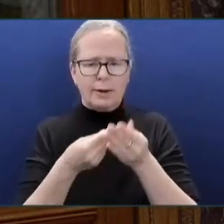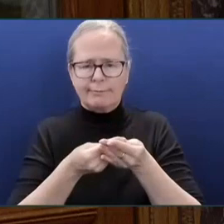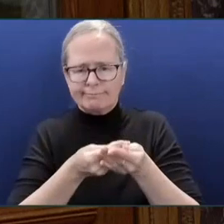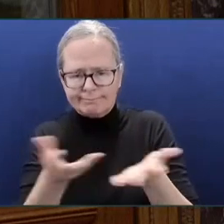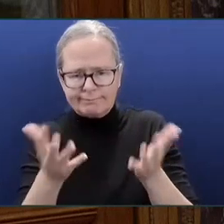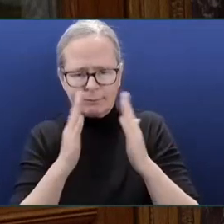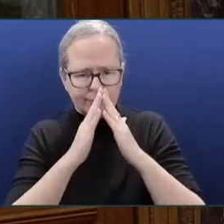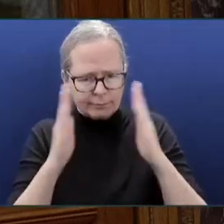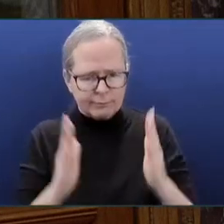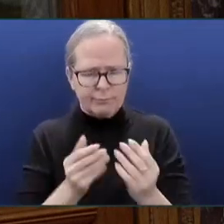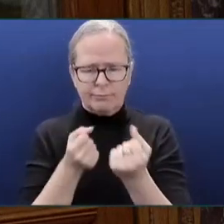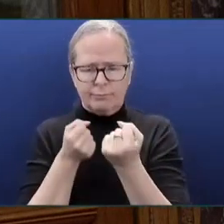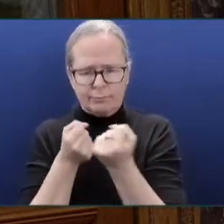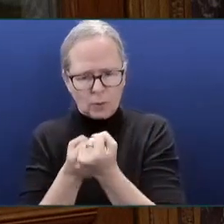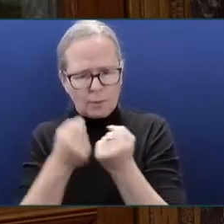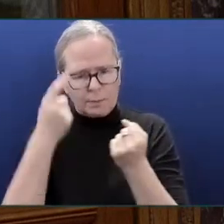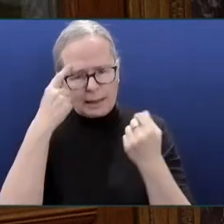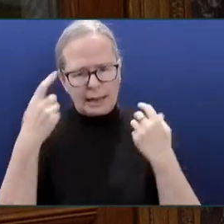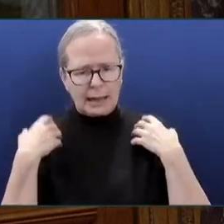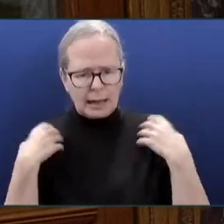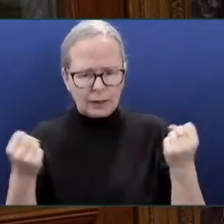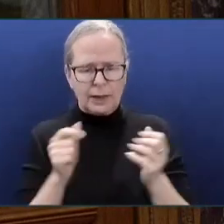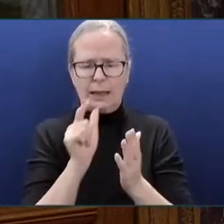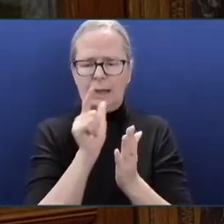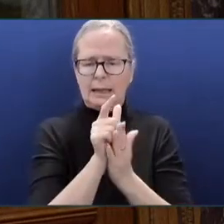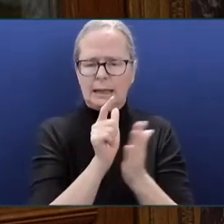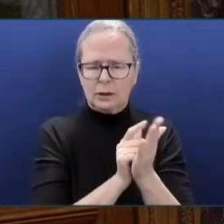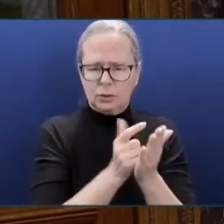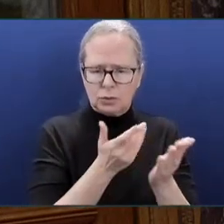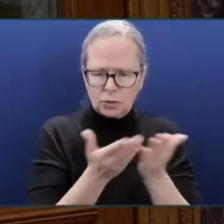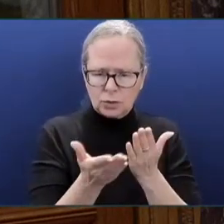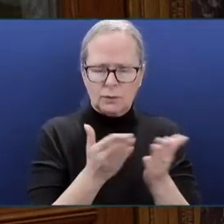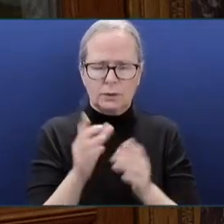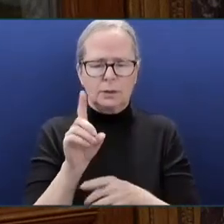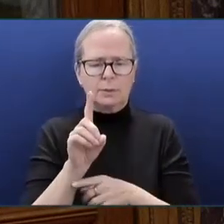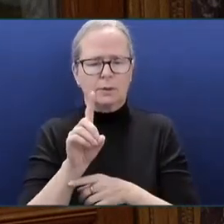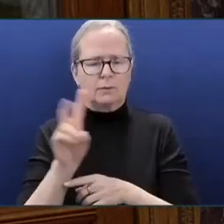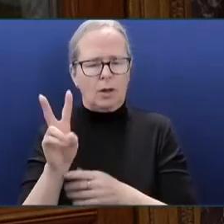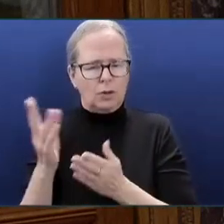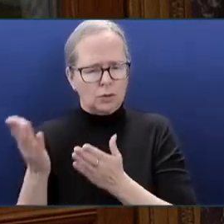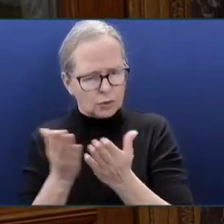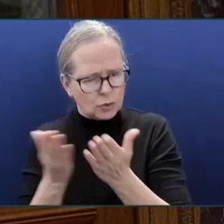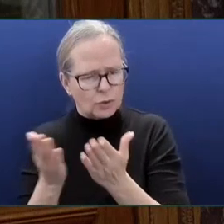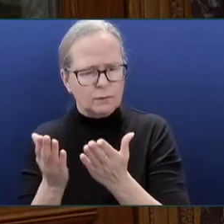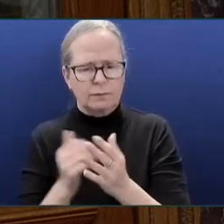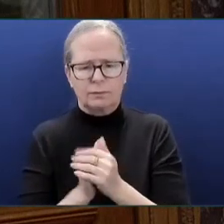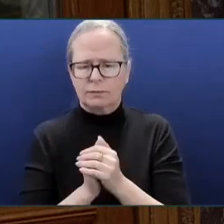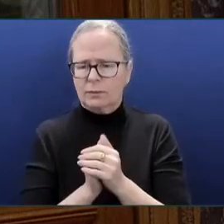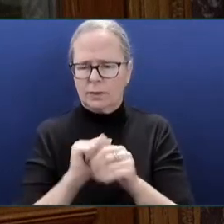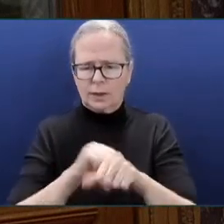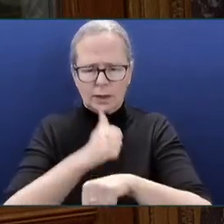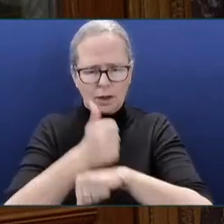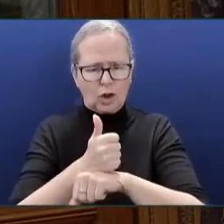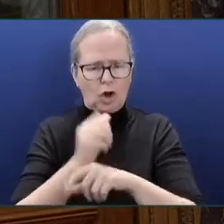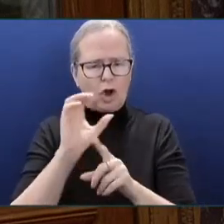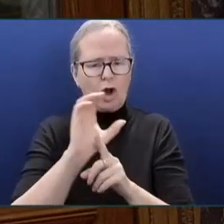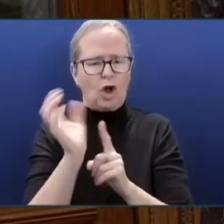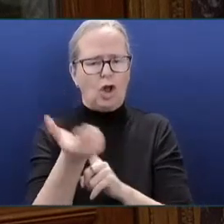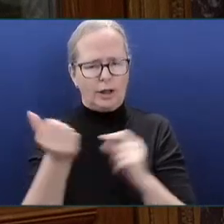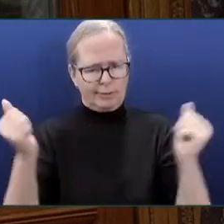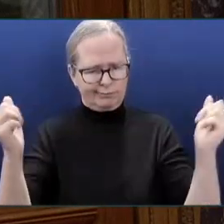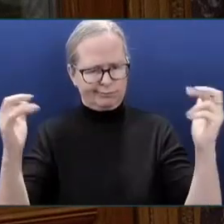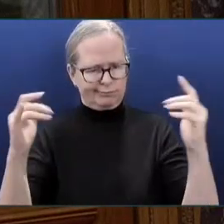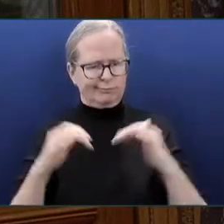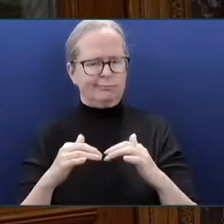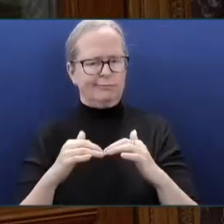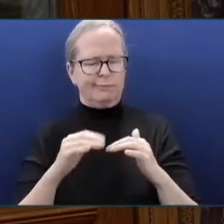services and domestic violence. They create vibrant spaces through arts and culture, and they strengthen communities and encourage social inclusion through social groups,